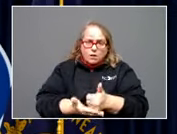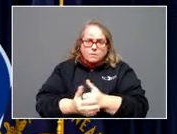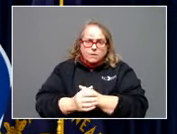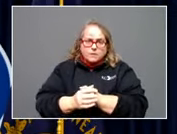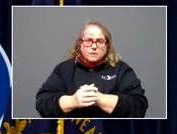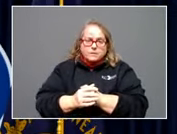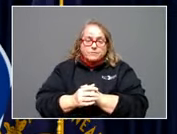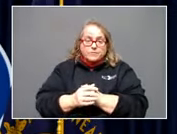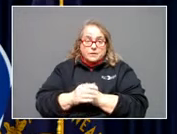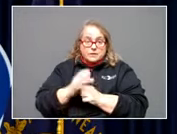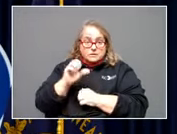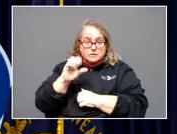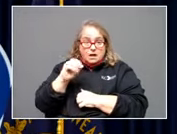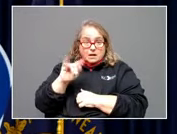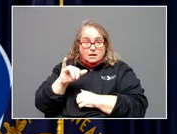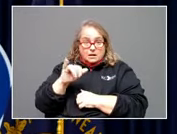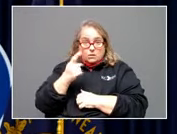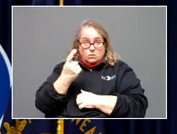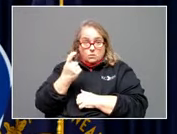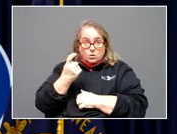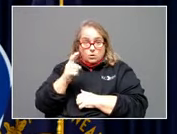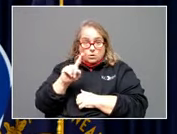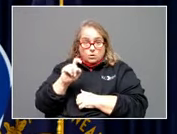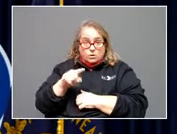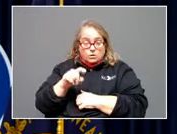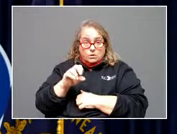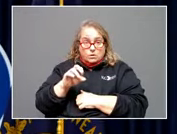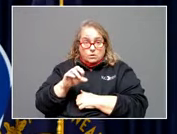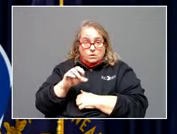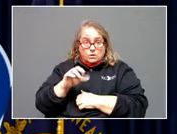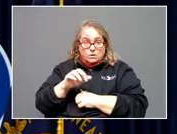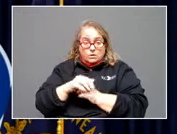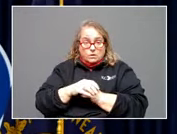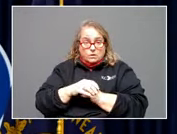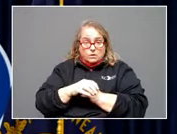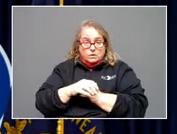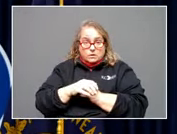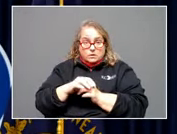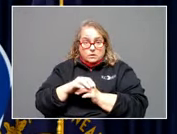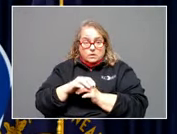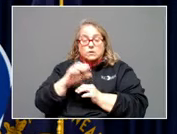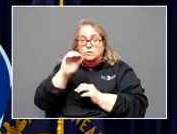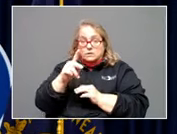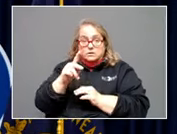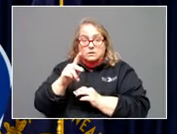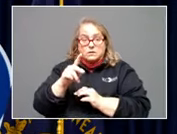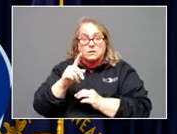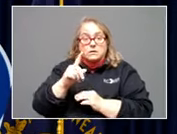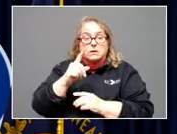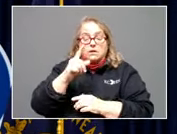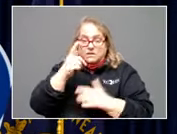Scotty, am I calling on one more or is that it? Huh? That's it. All right. A long one today,